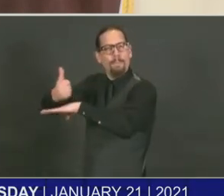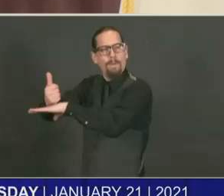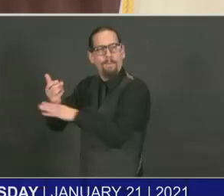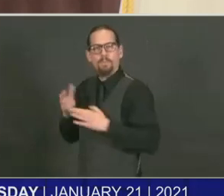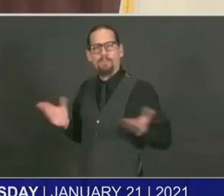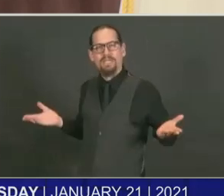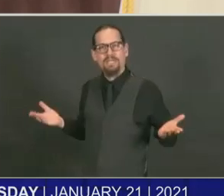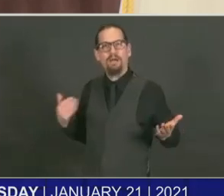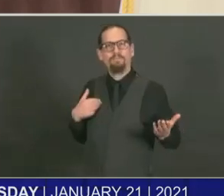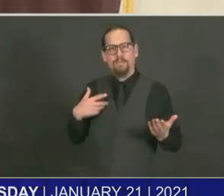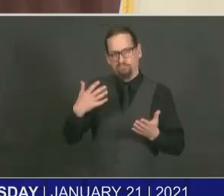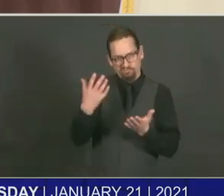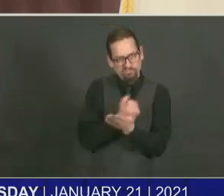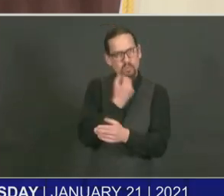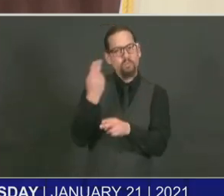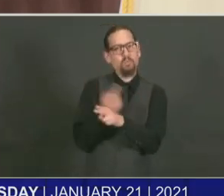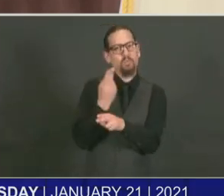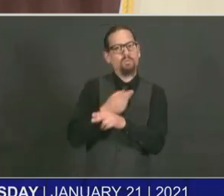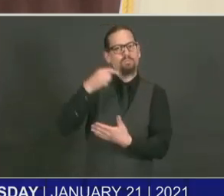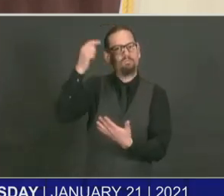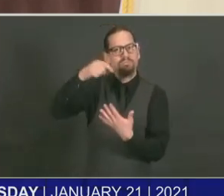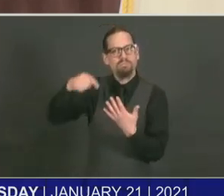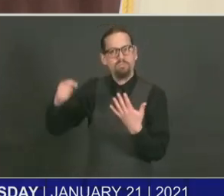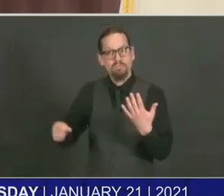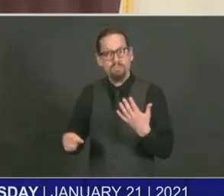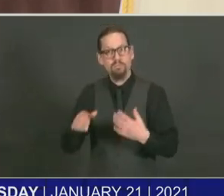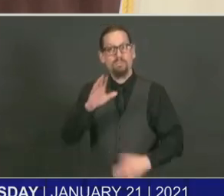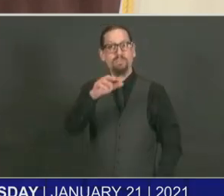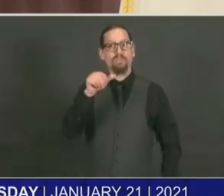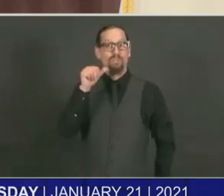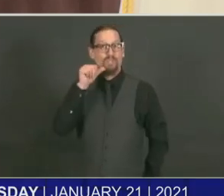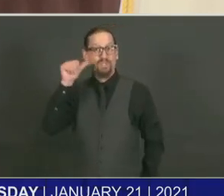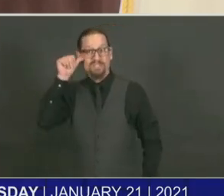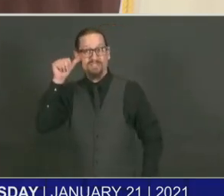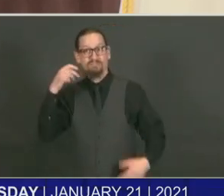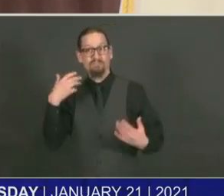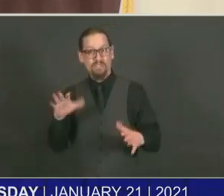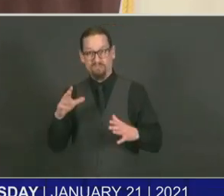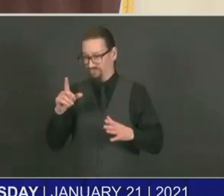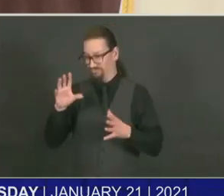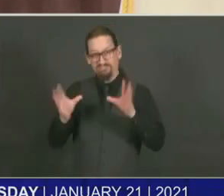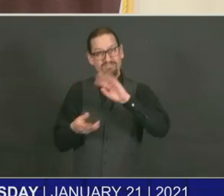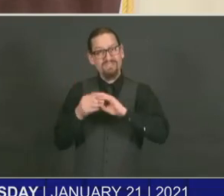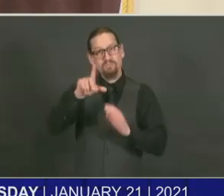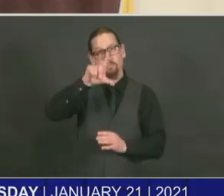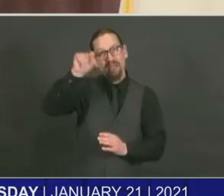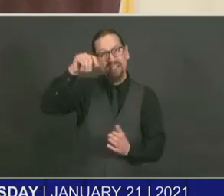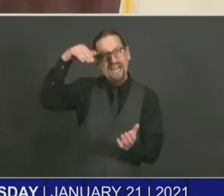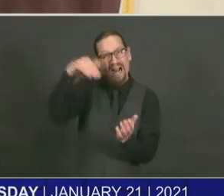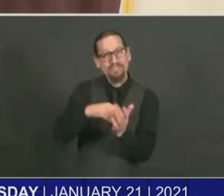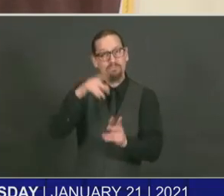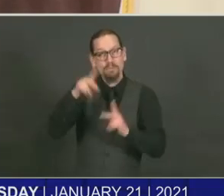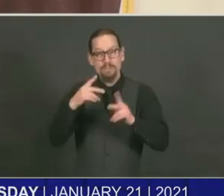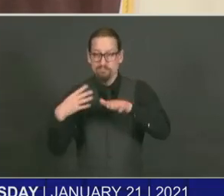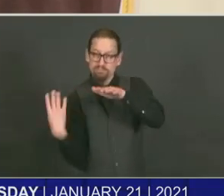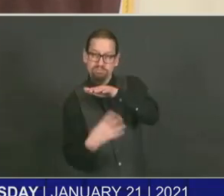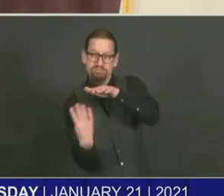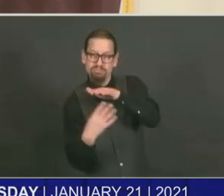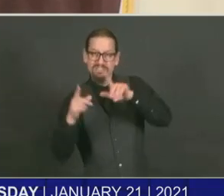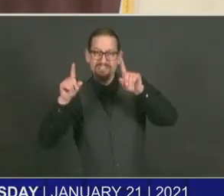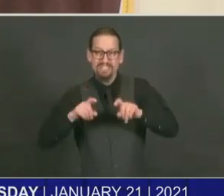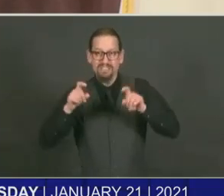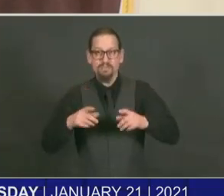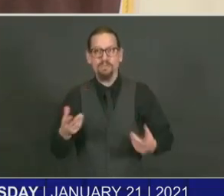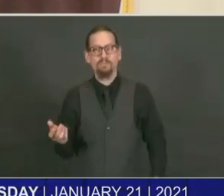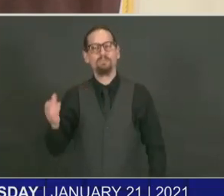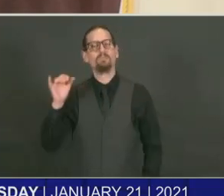,000 people tested yesterday. We want those numbers to continue, and that's how we'll continue to see the positivity rate go